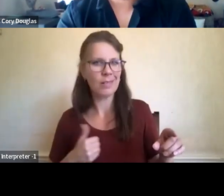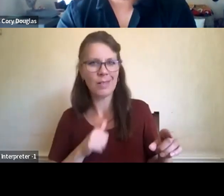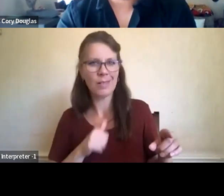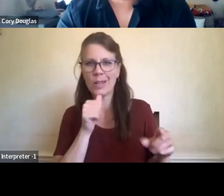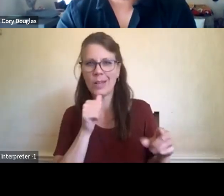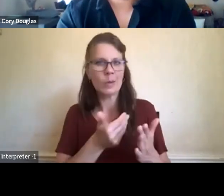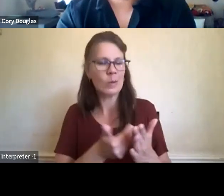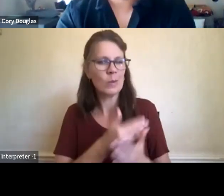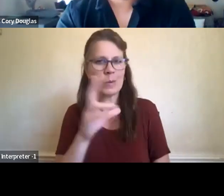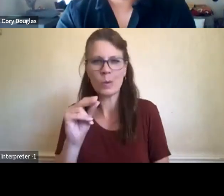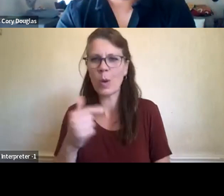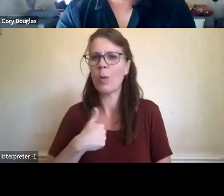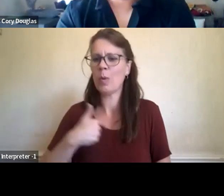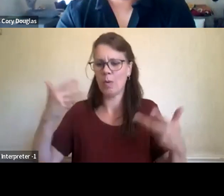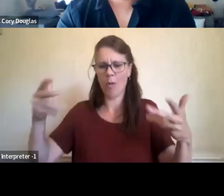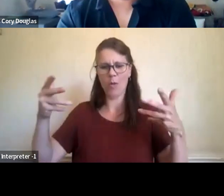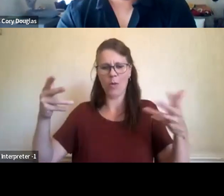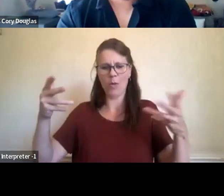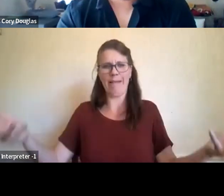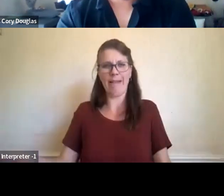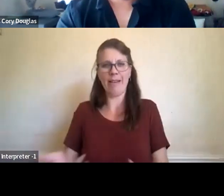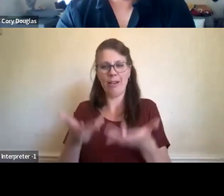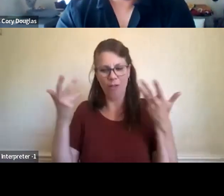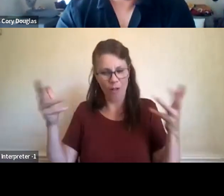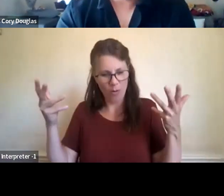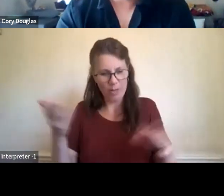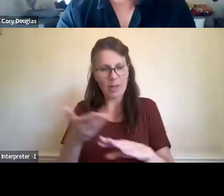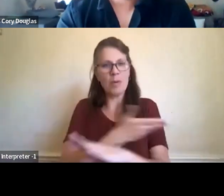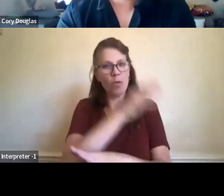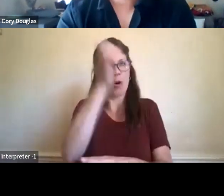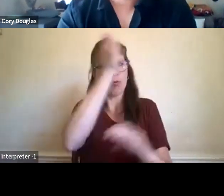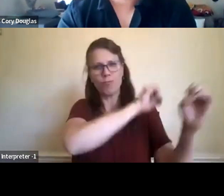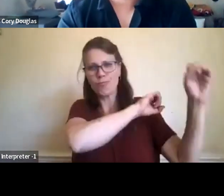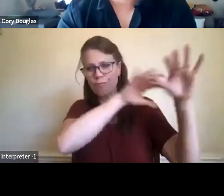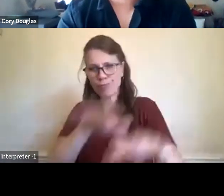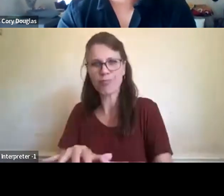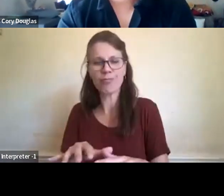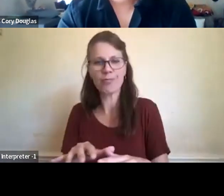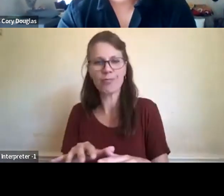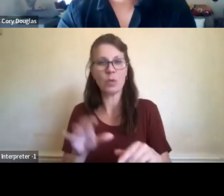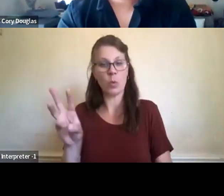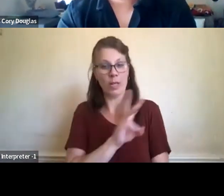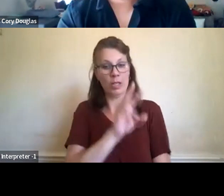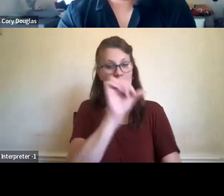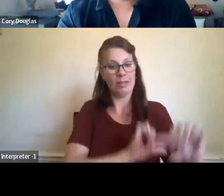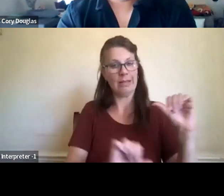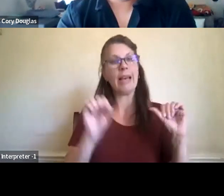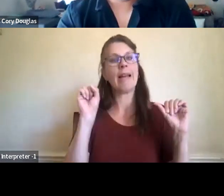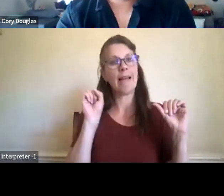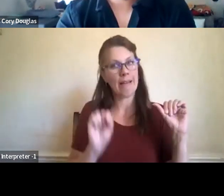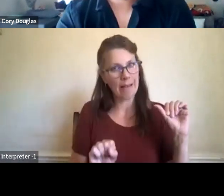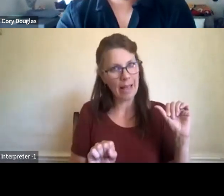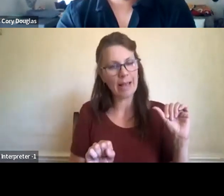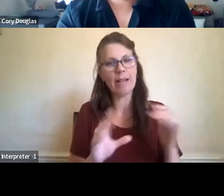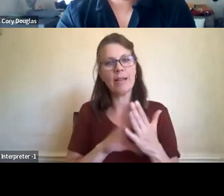science. So I think, you know, Western science could really humble itself and learn from indigenous people,